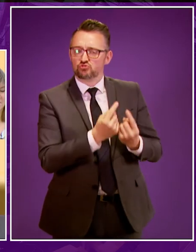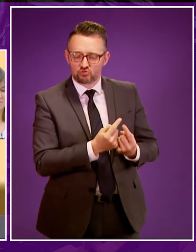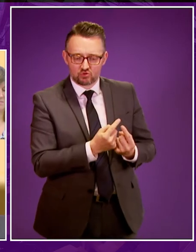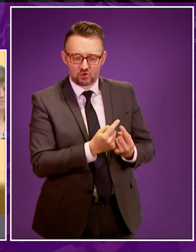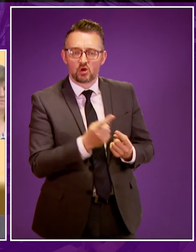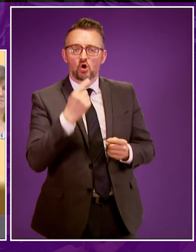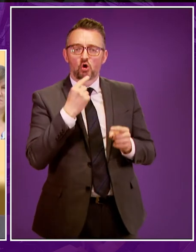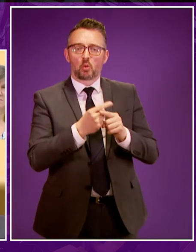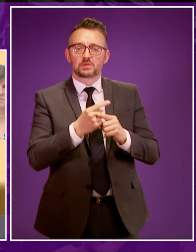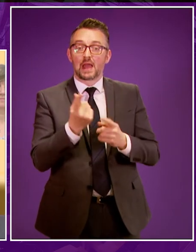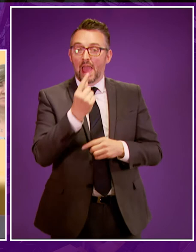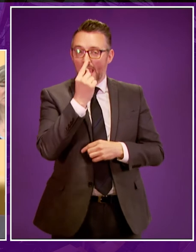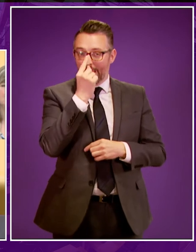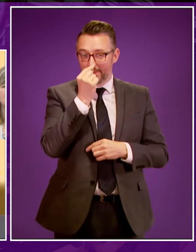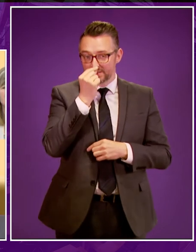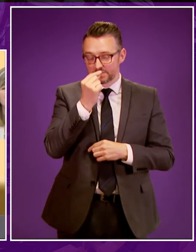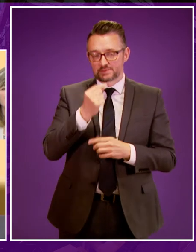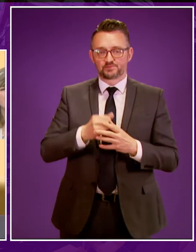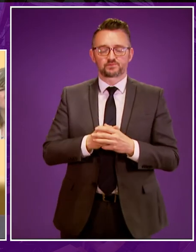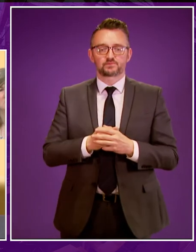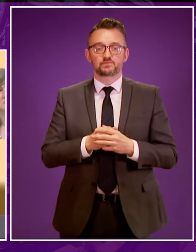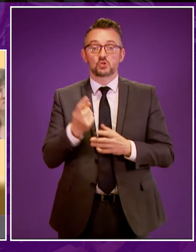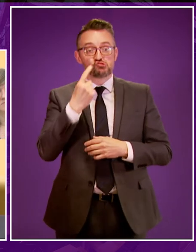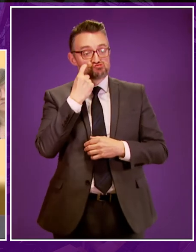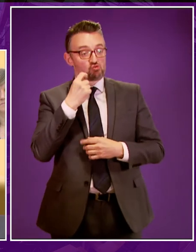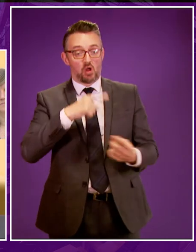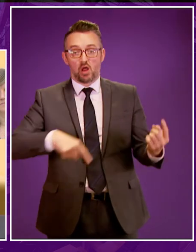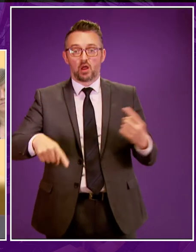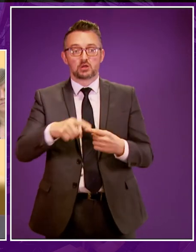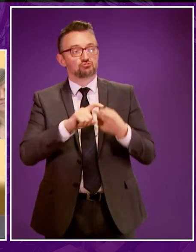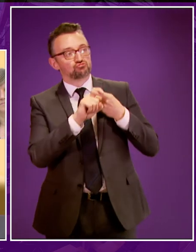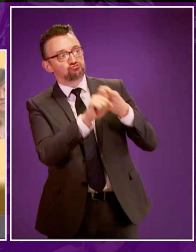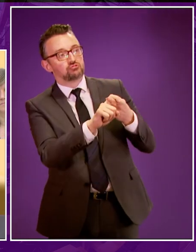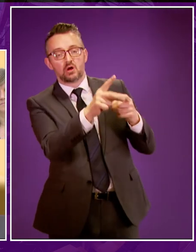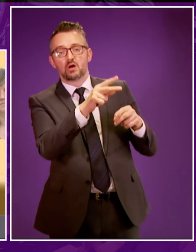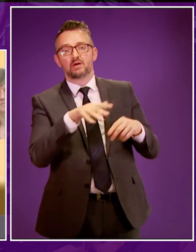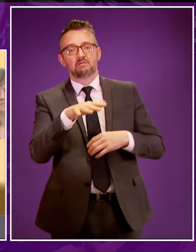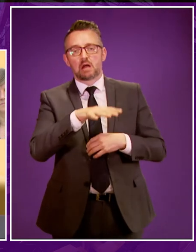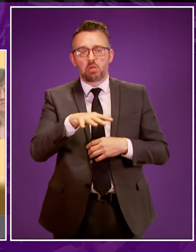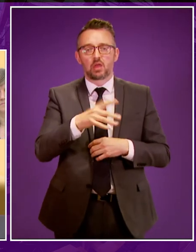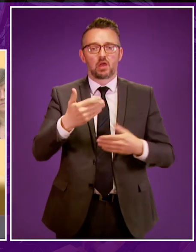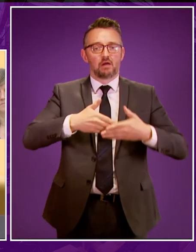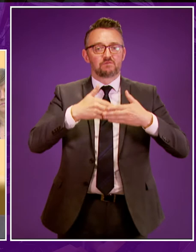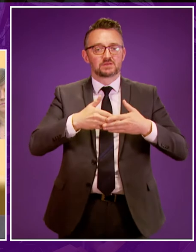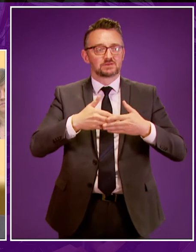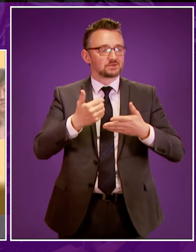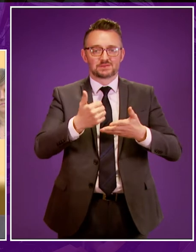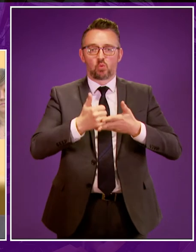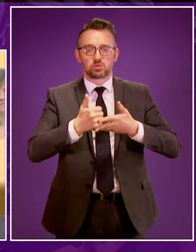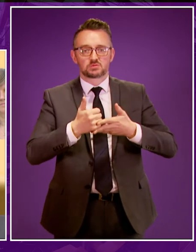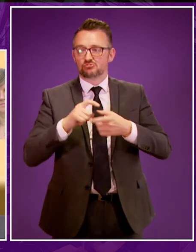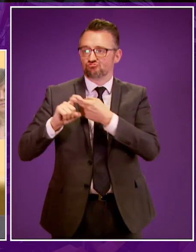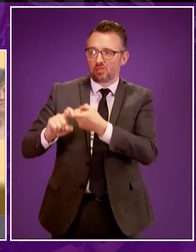and that is the one of capacity and the implications young people quite often have to rely on family and friends for support